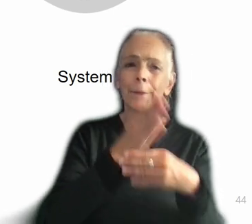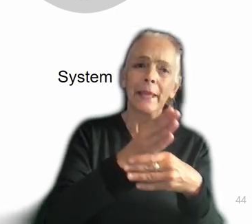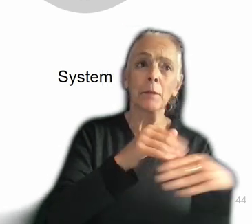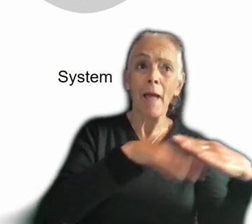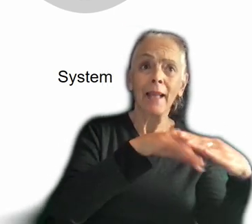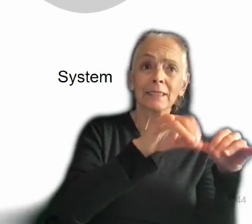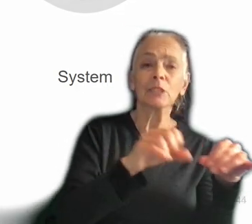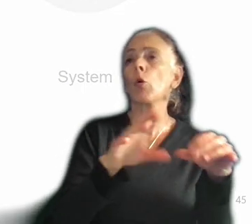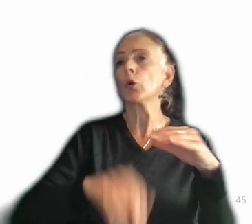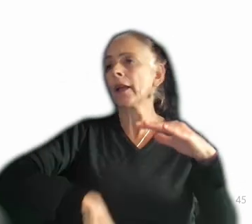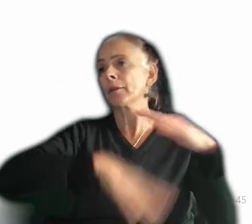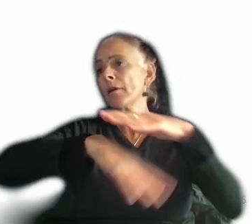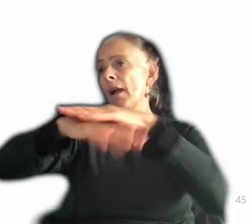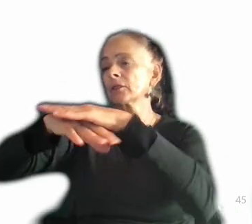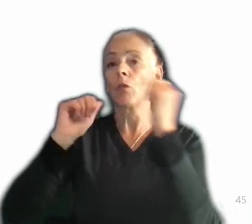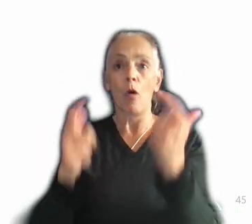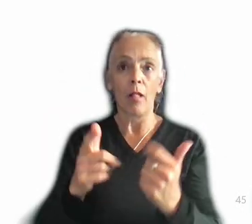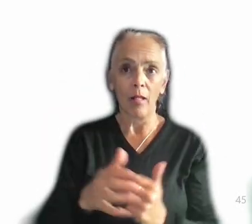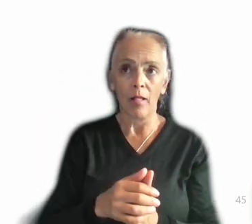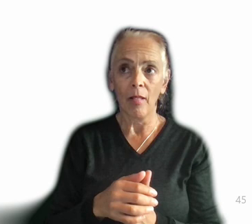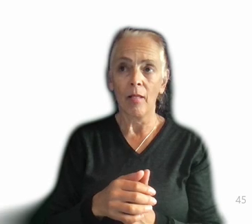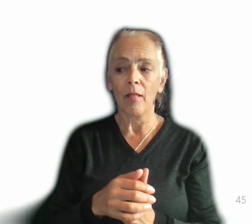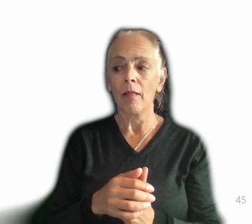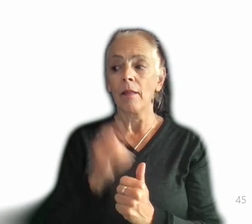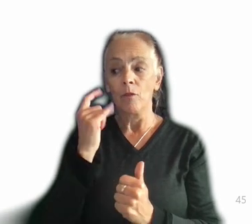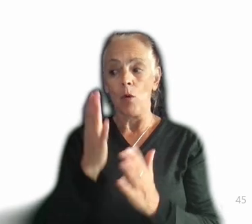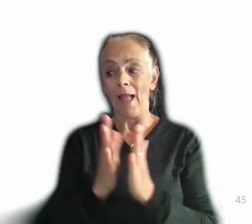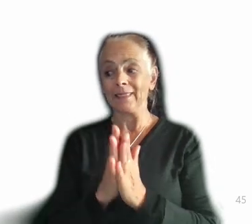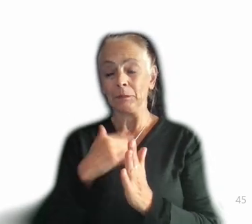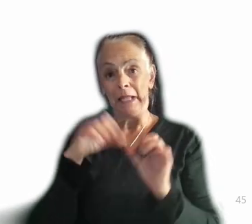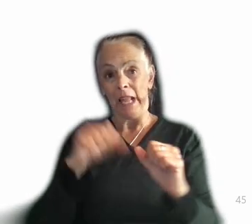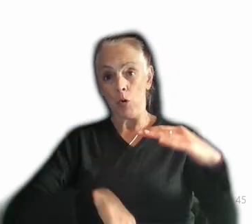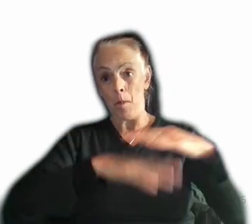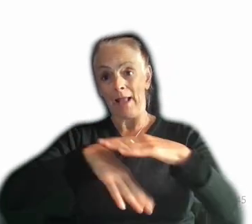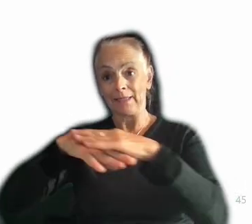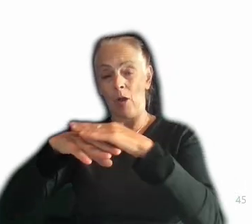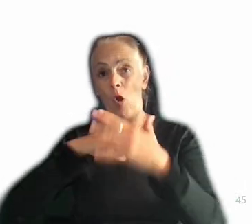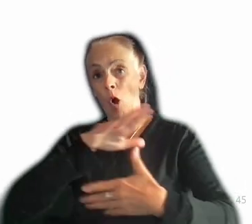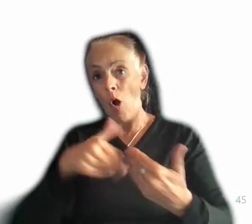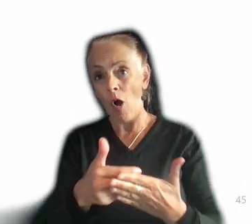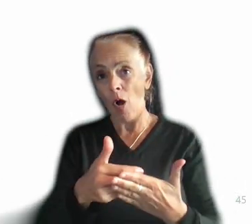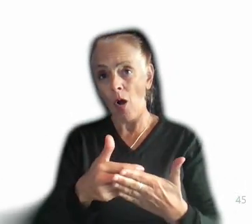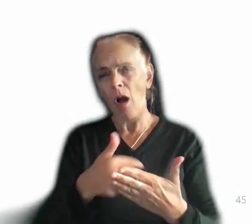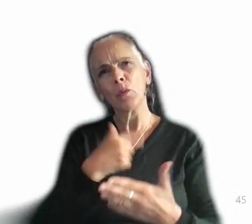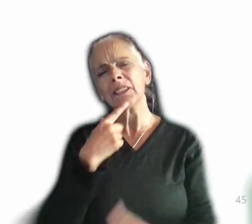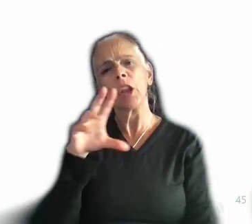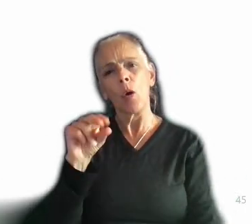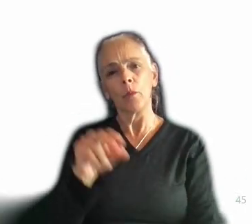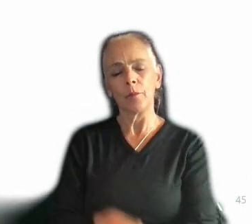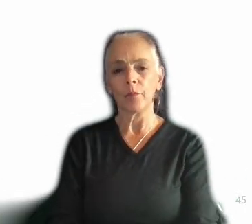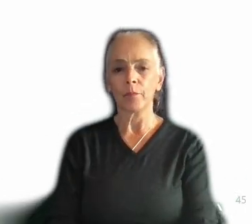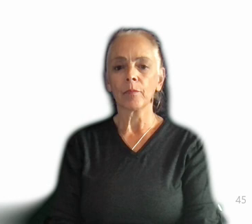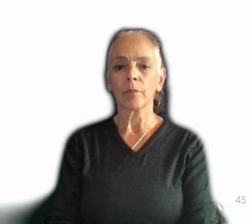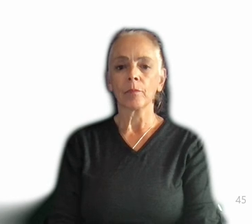if you were to ask me just directly, can you max out on all of these? I would probably say no. And the reason is because